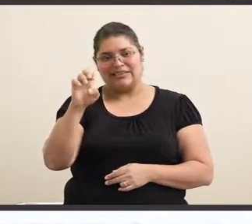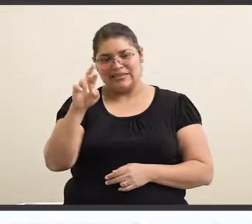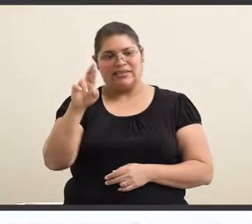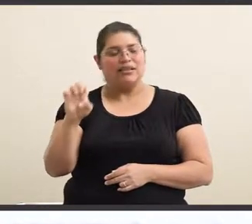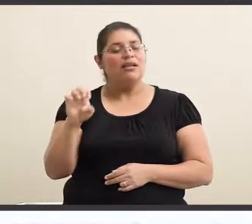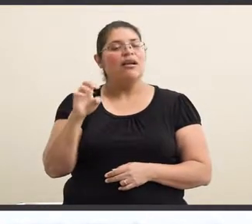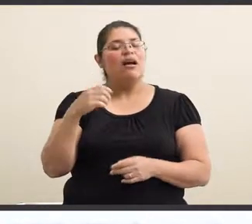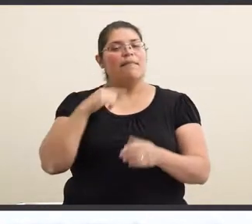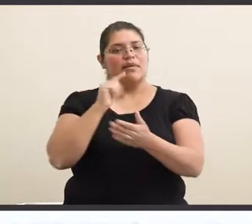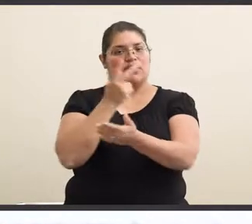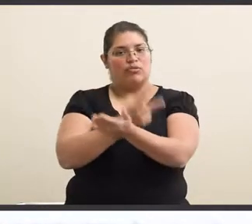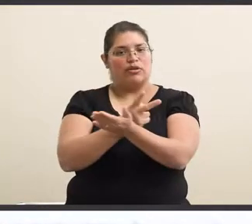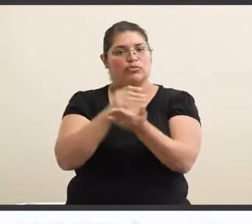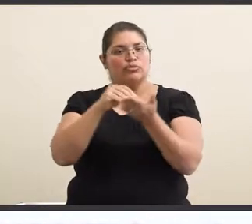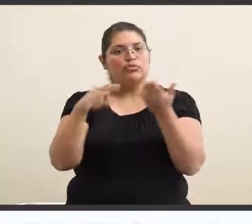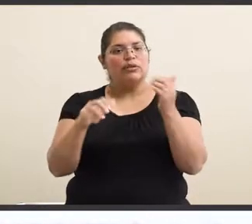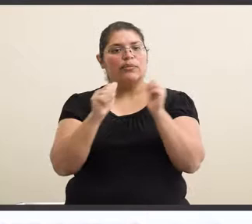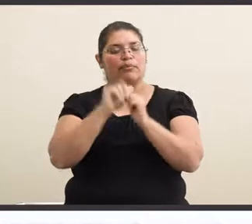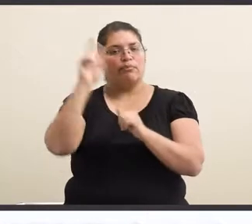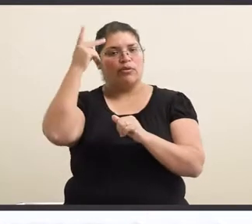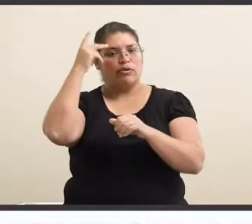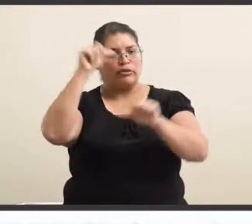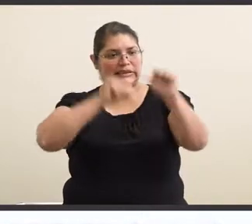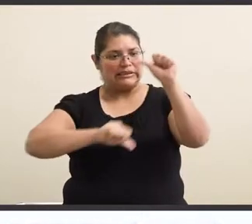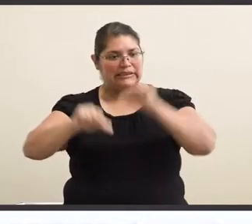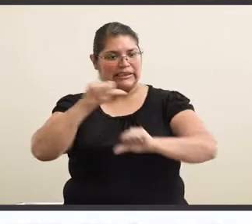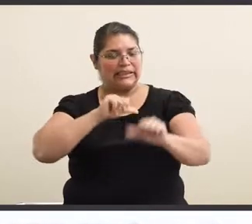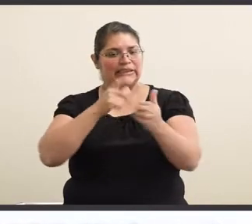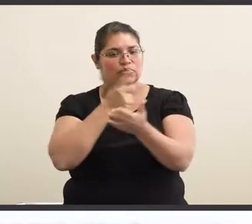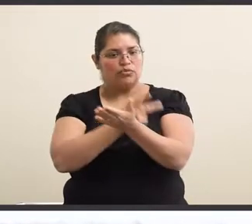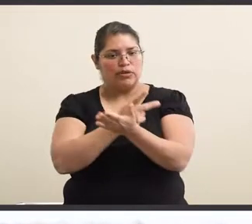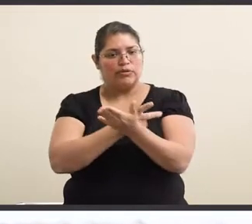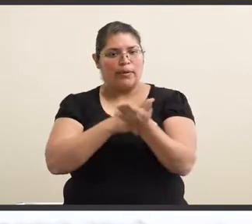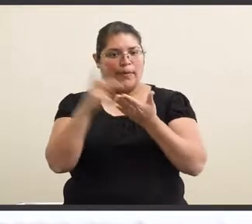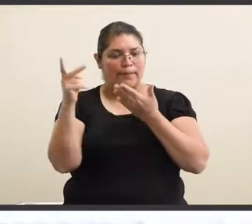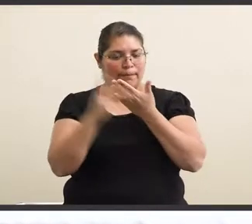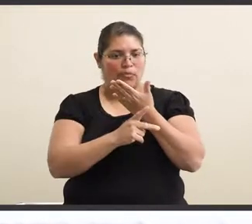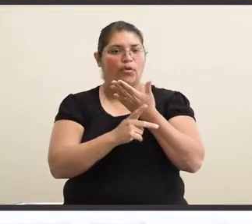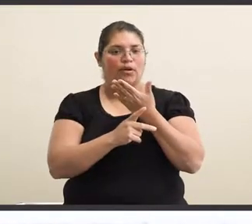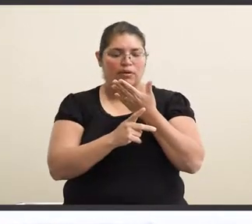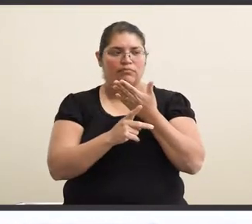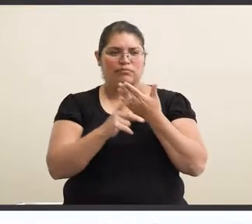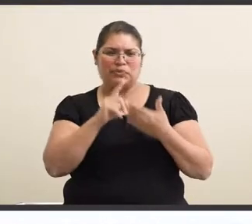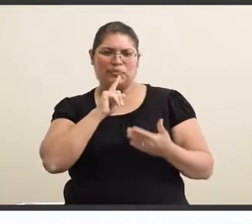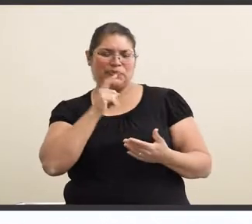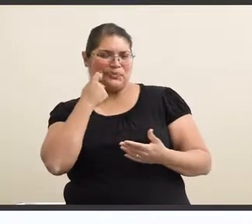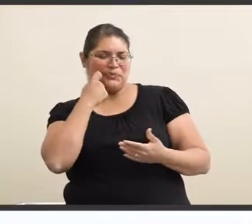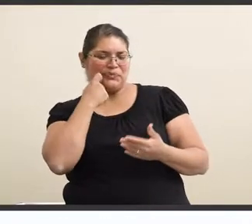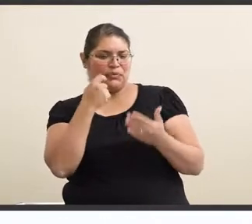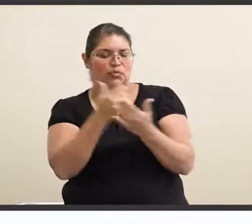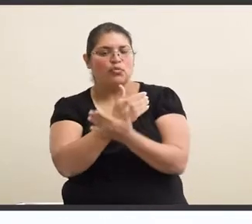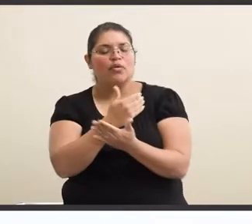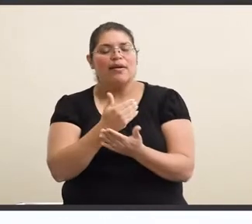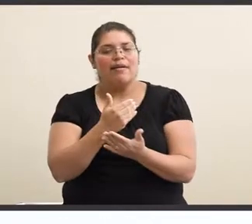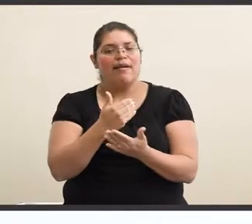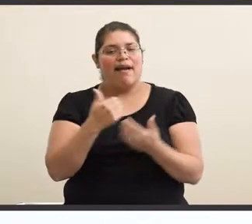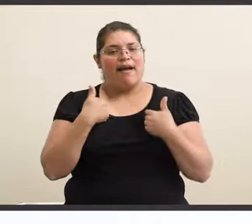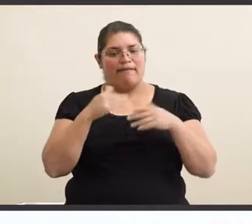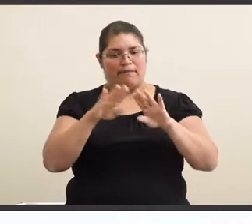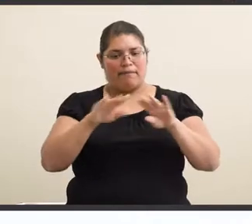with a political science graduate program. It's very new. I got my